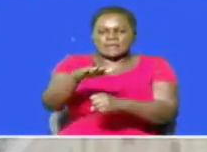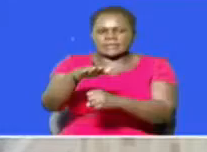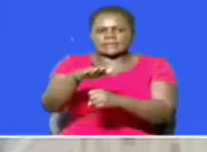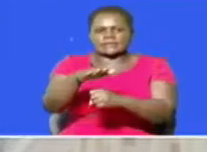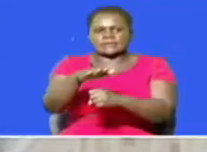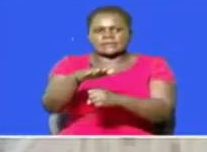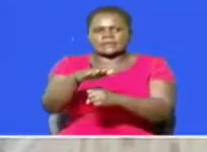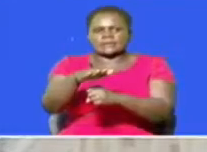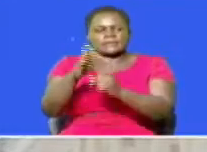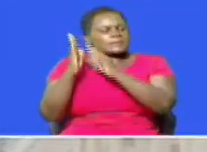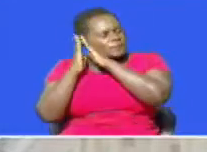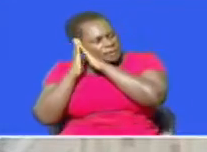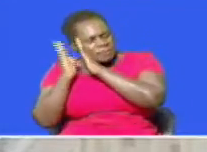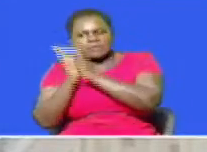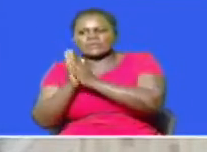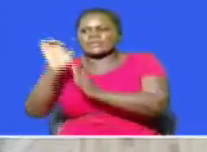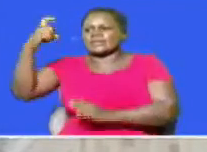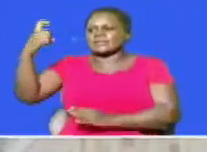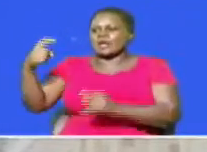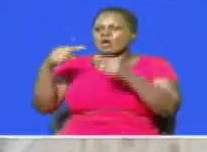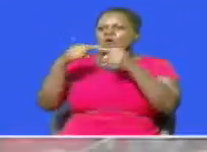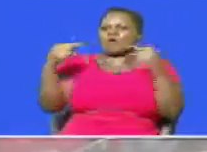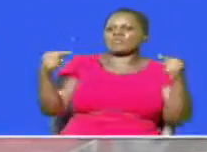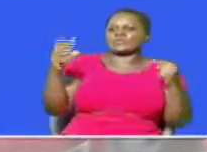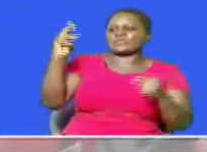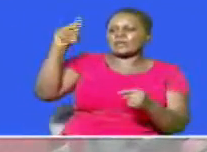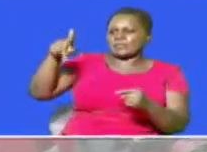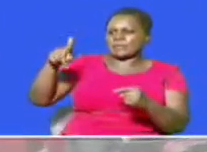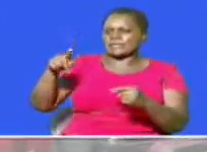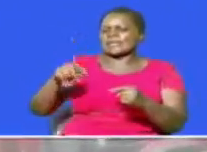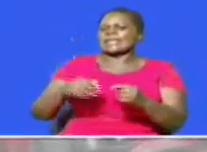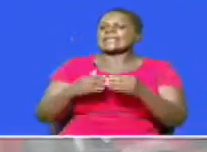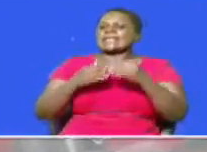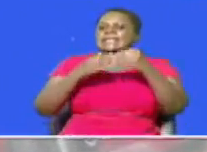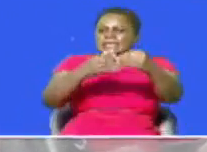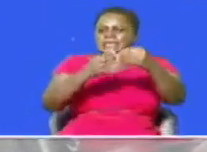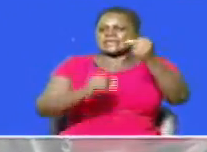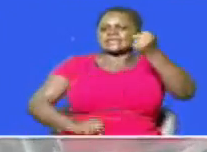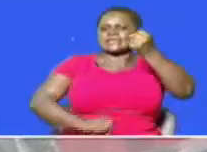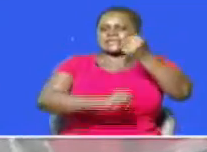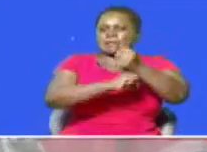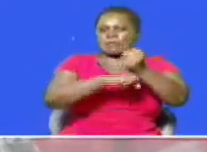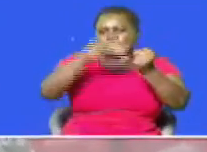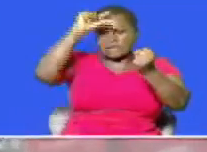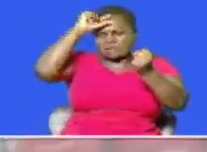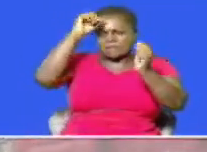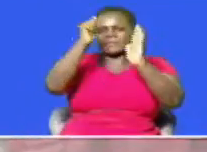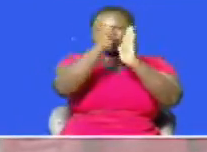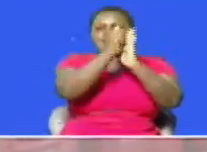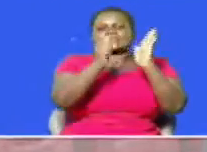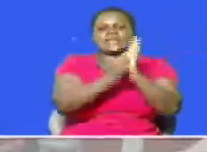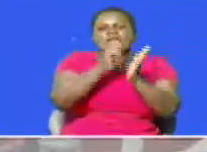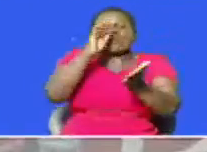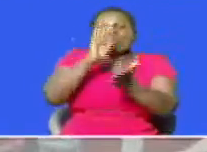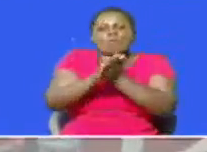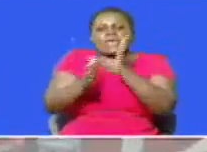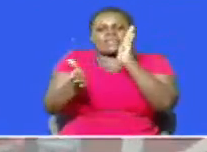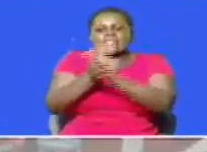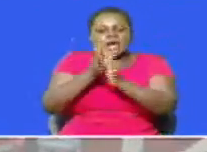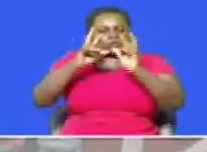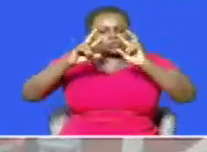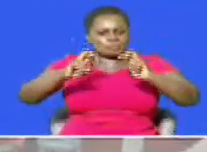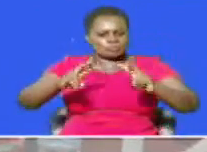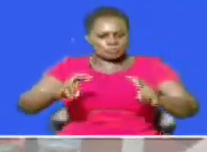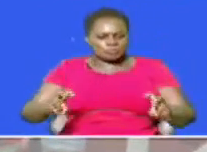of going to bed with the executive opposition mps been on the front line in supporting the government's agenda without much scrutiny